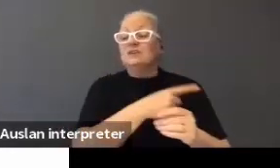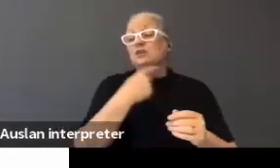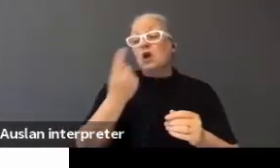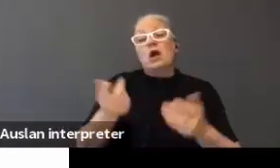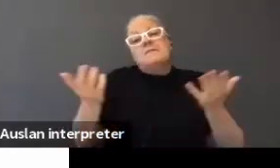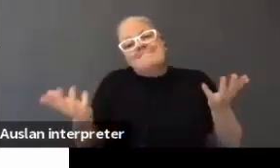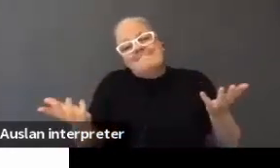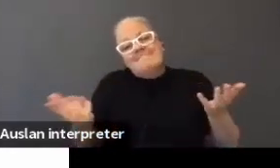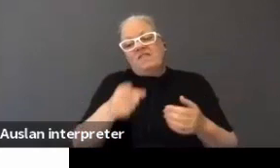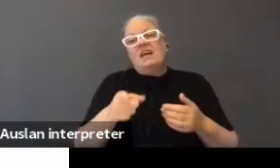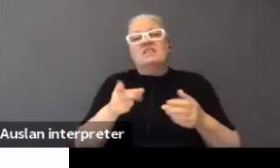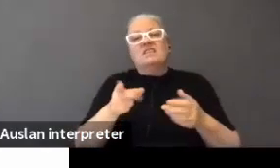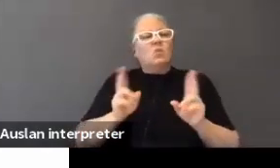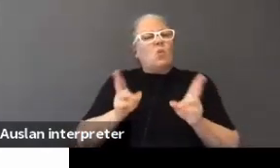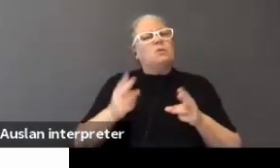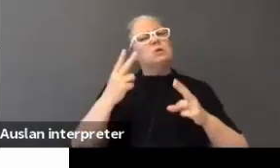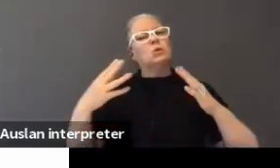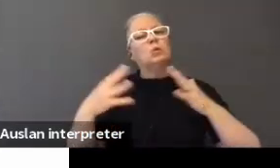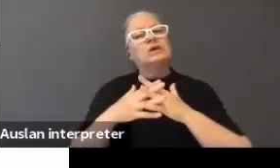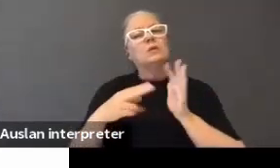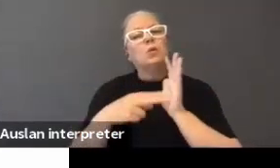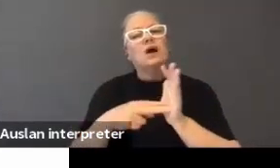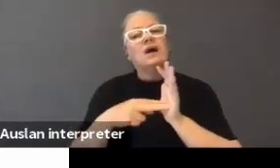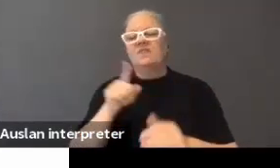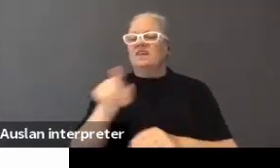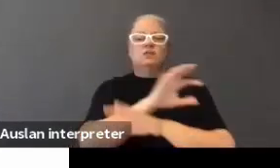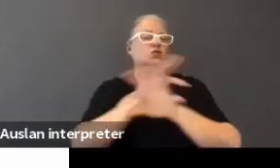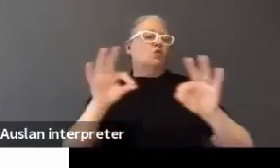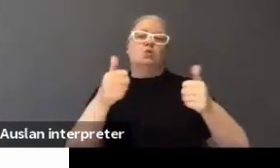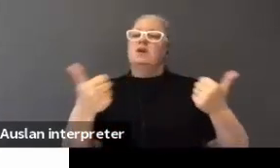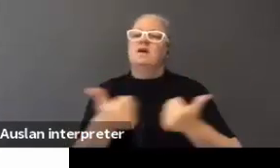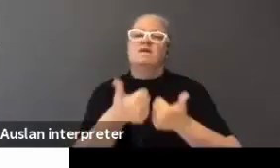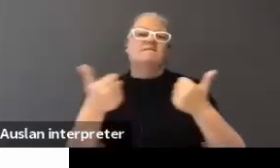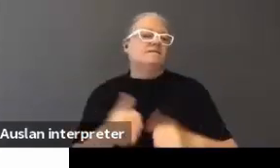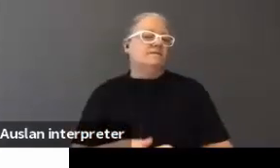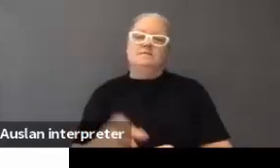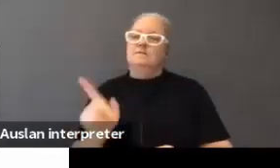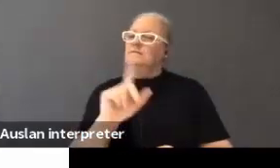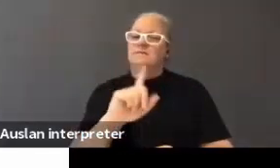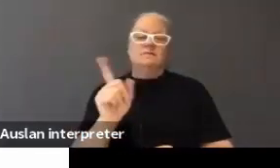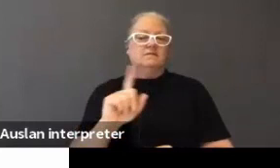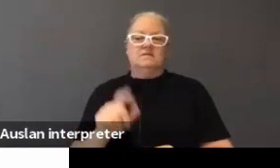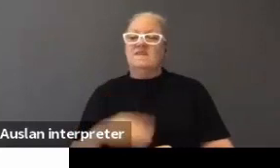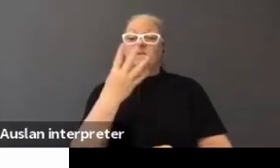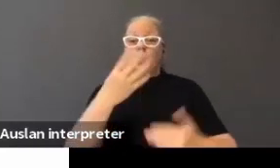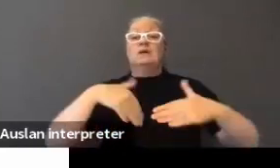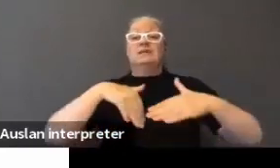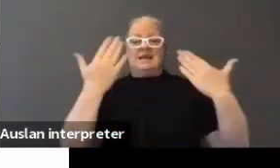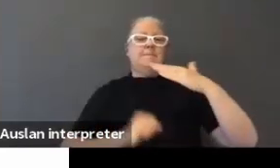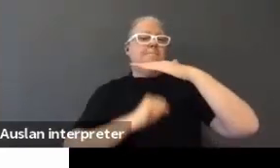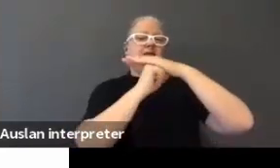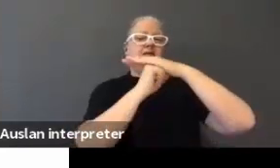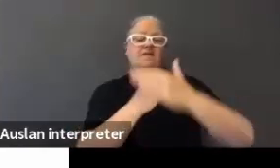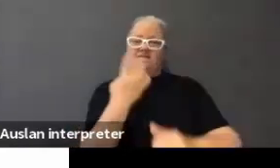considered norm. That cannot be good enough. It cannot be good enough. Four days is the maximum anybody